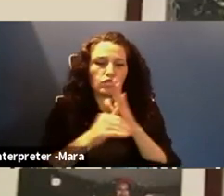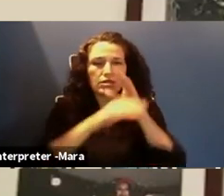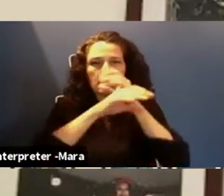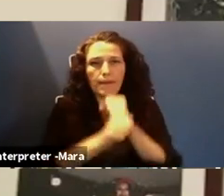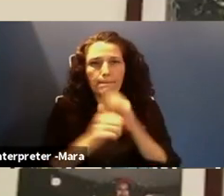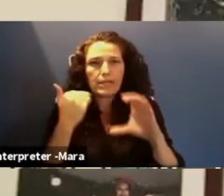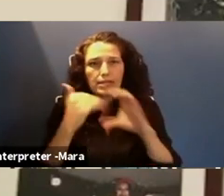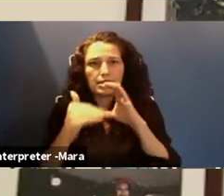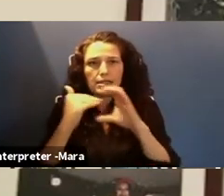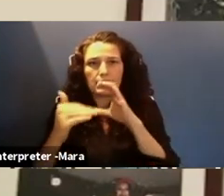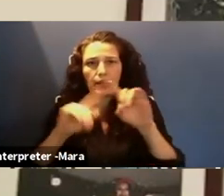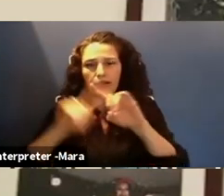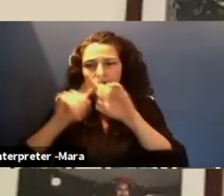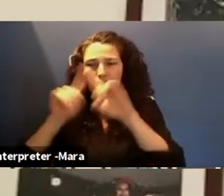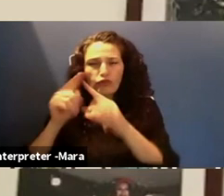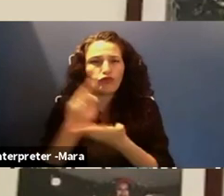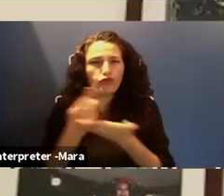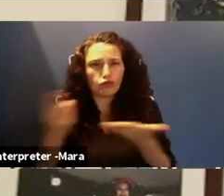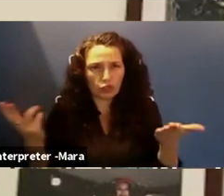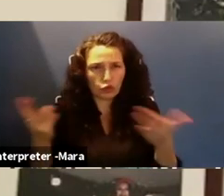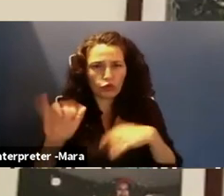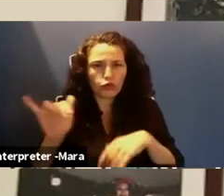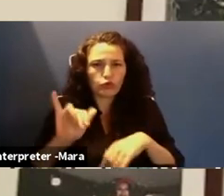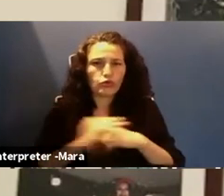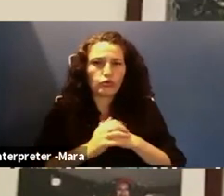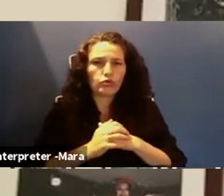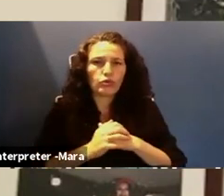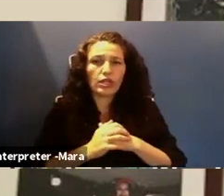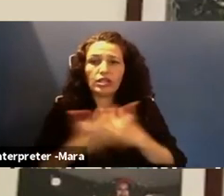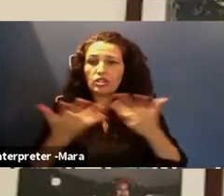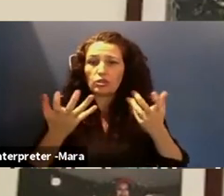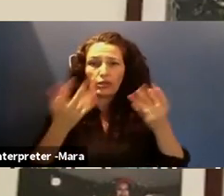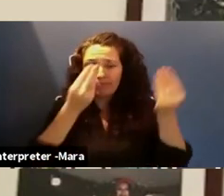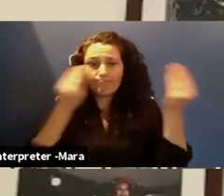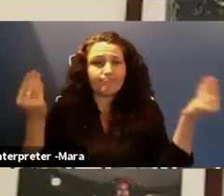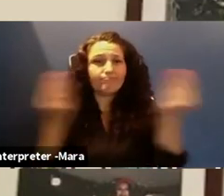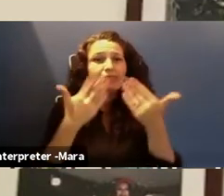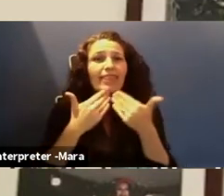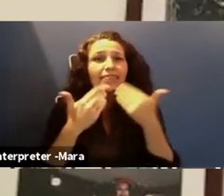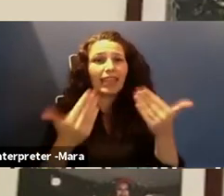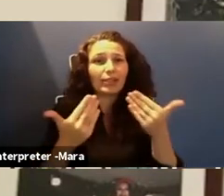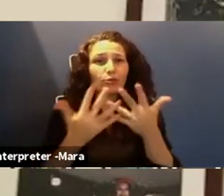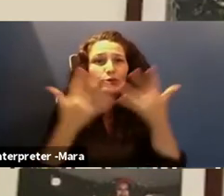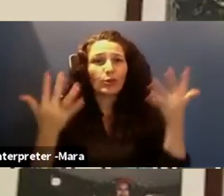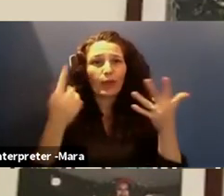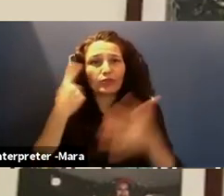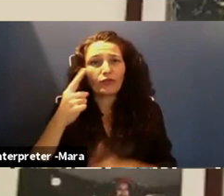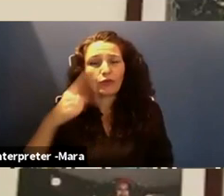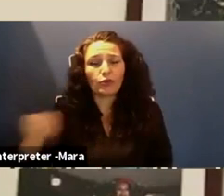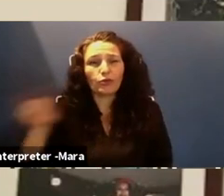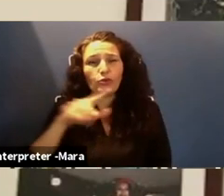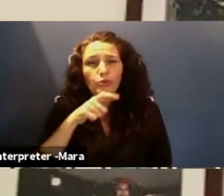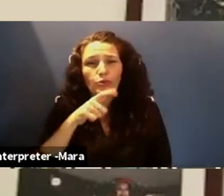um, in it as well. And, uh, we just wanted to say, thank you so much for those of you who,